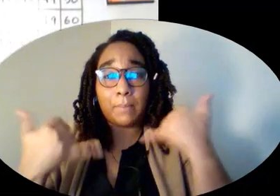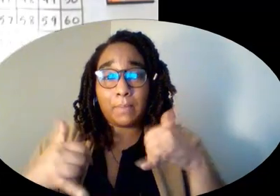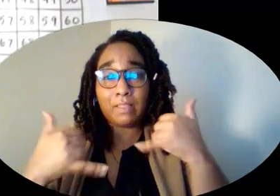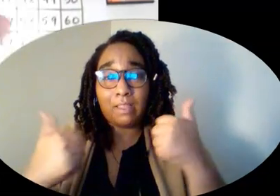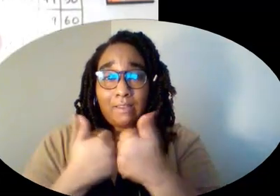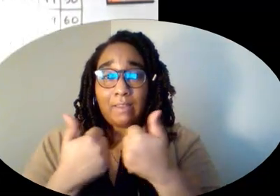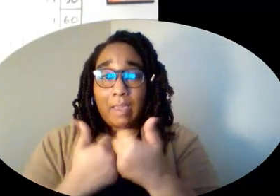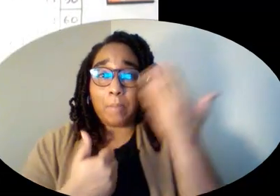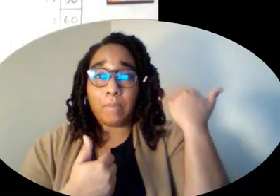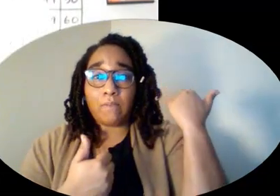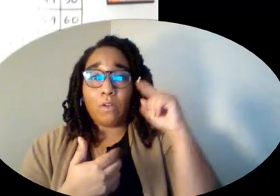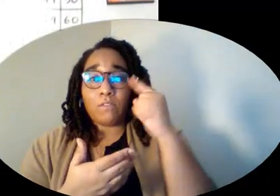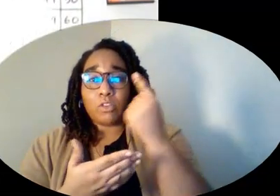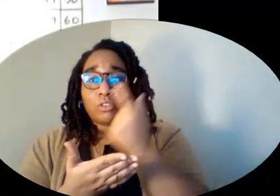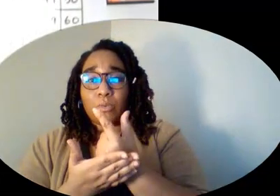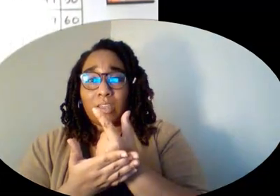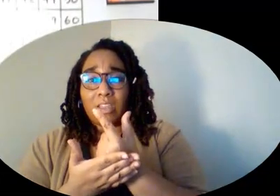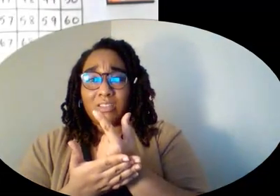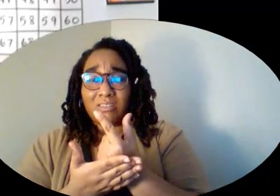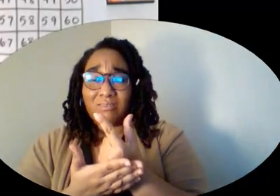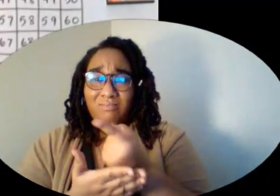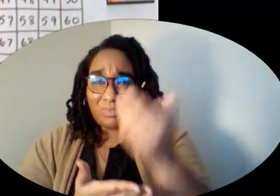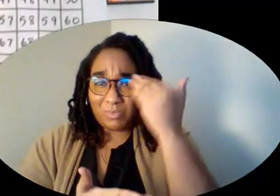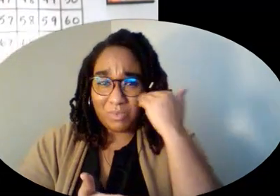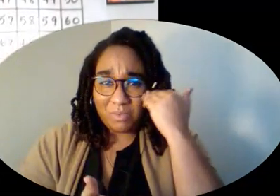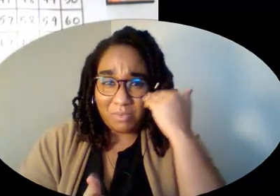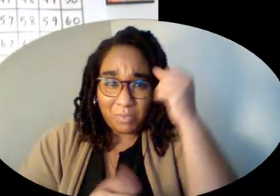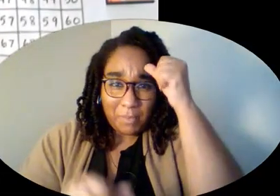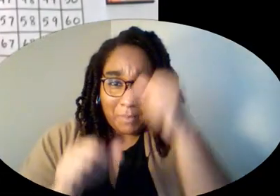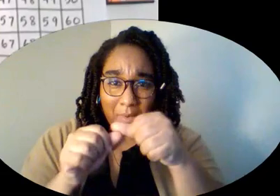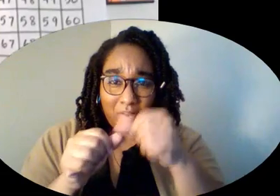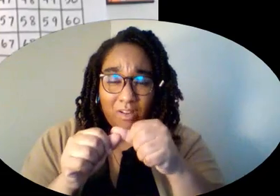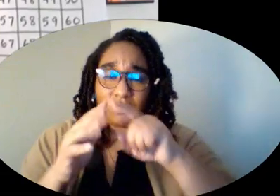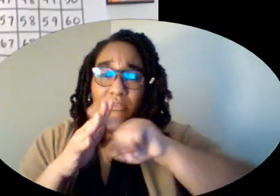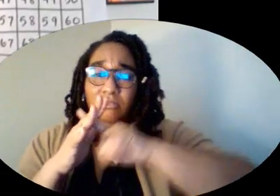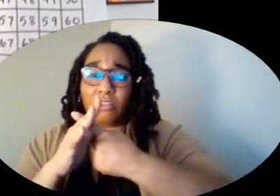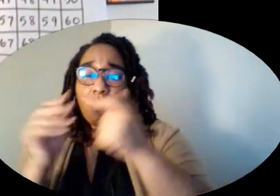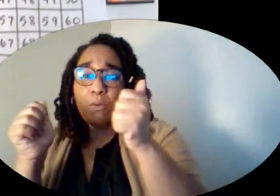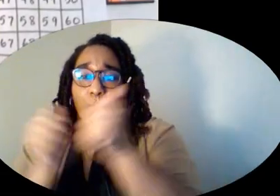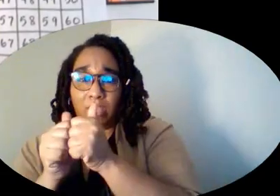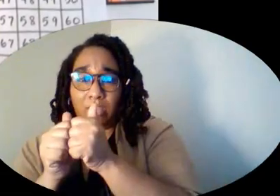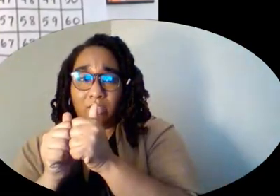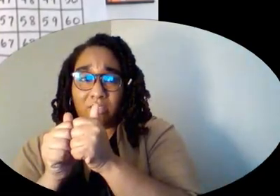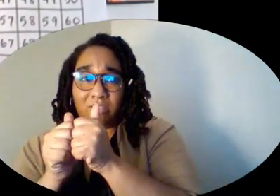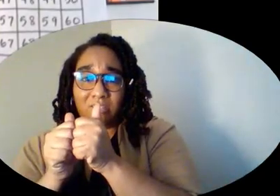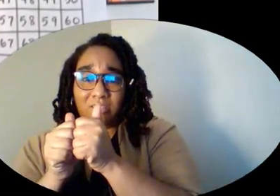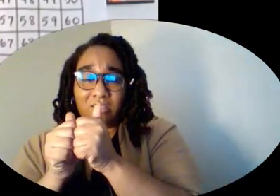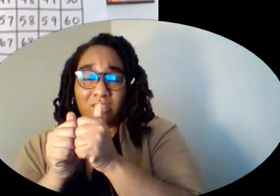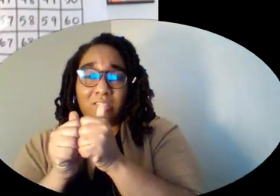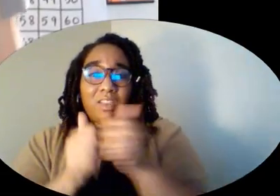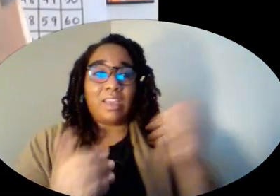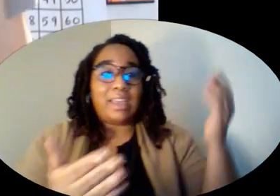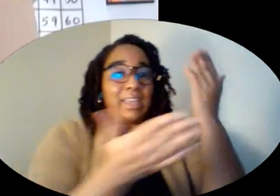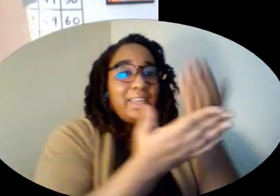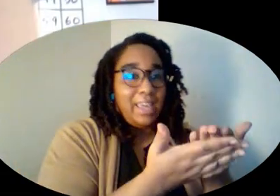first grade. You'll have to tell me if you are familiar with it or not. So the game is called Start With, Get To.